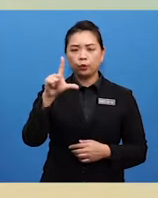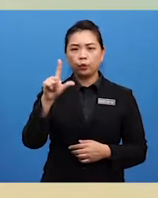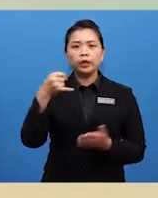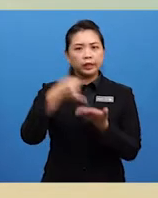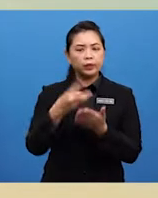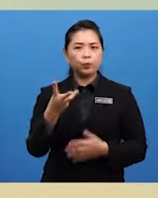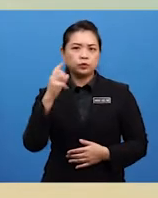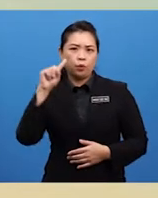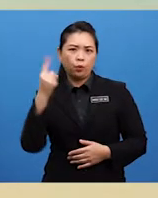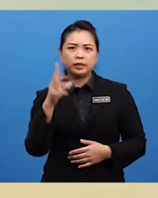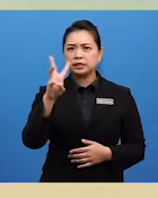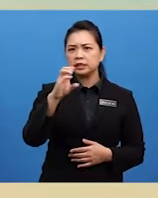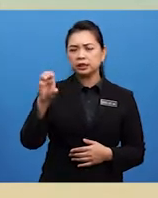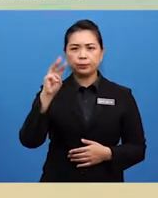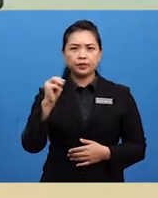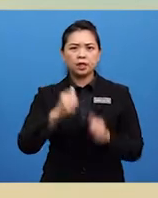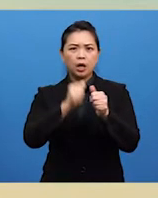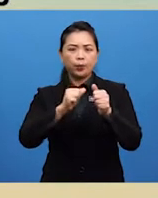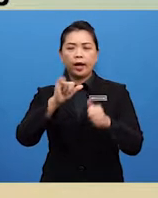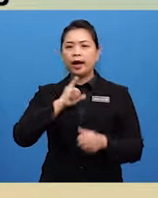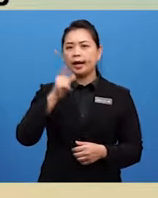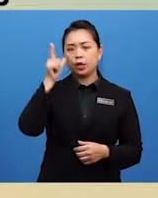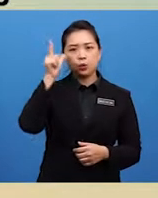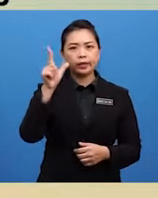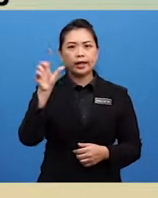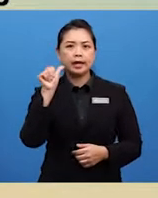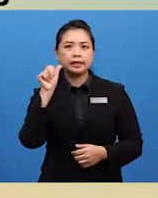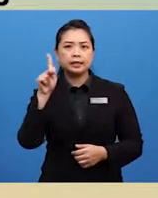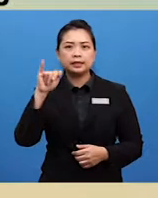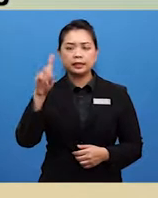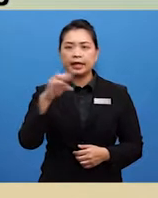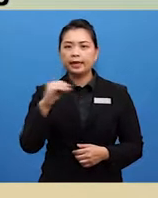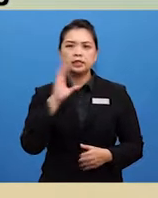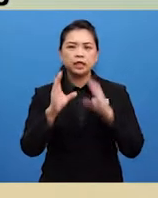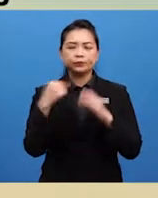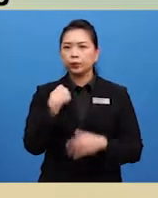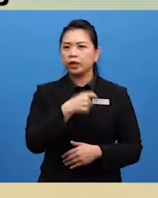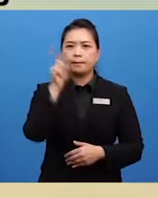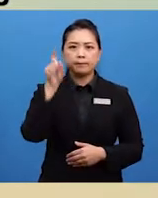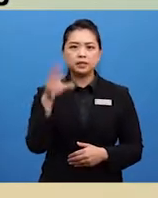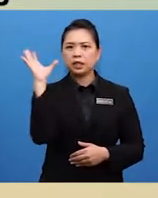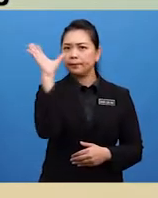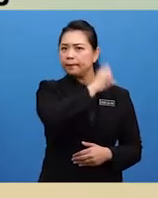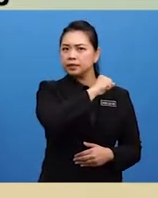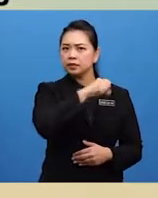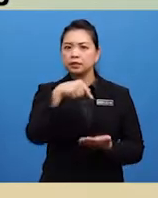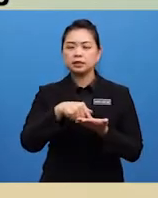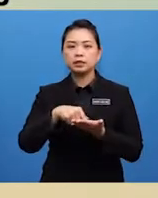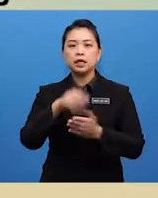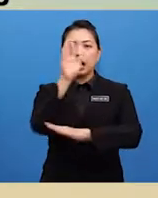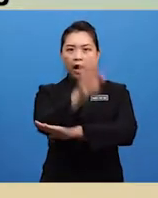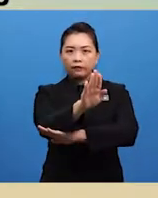only 600 metres away. I looked at Akit and said, we must have missed it this afternoon.